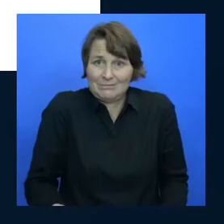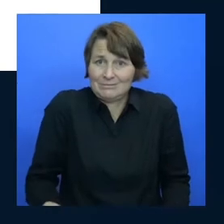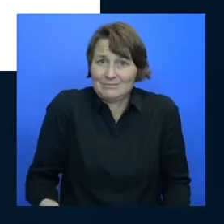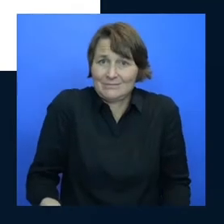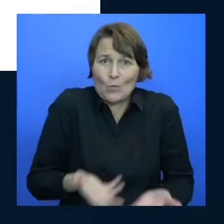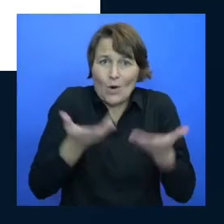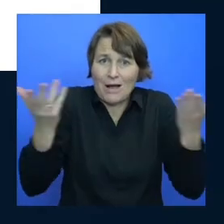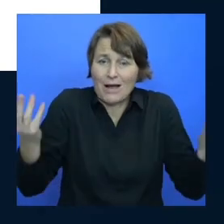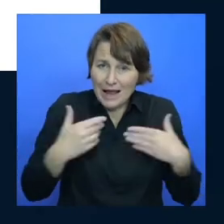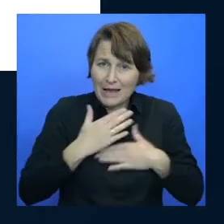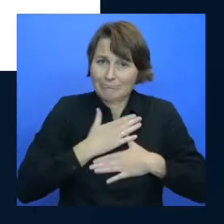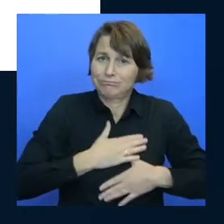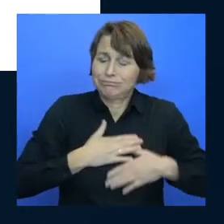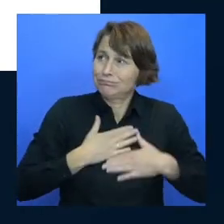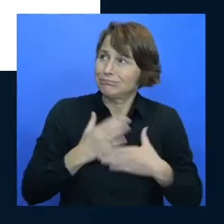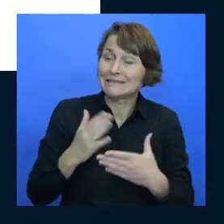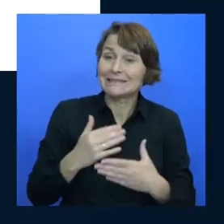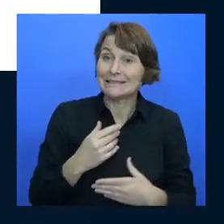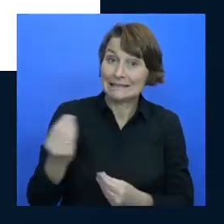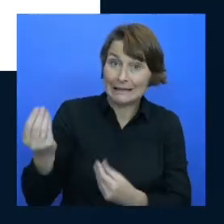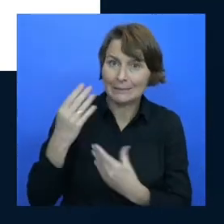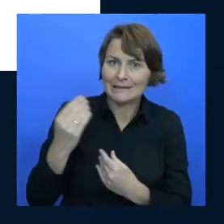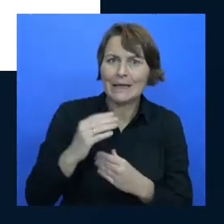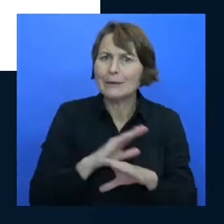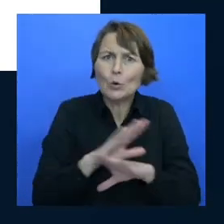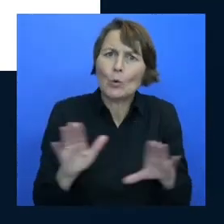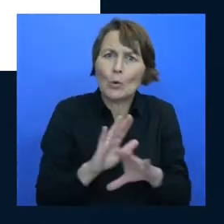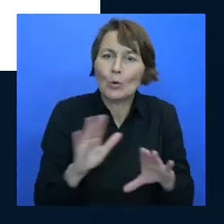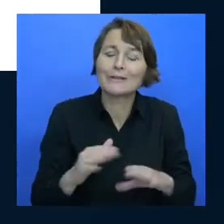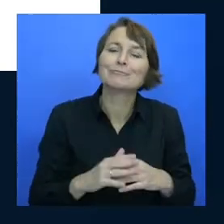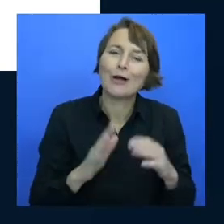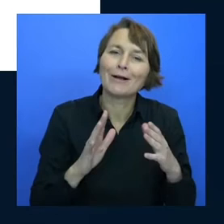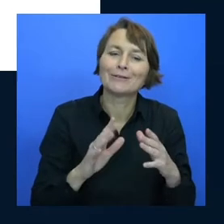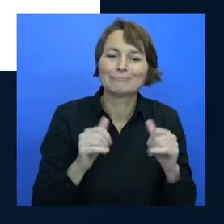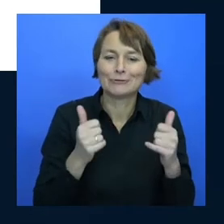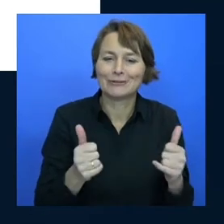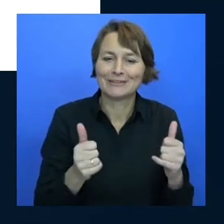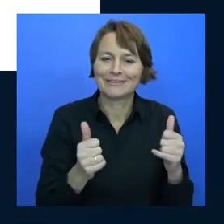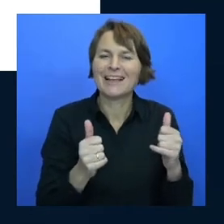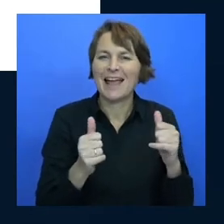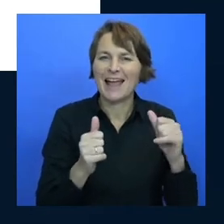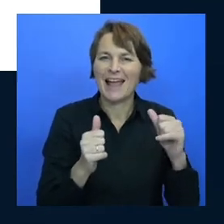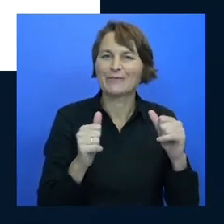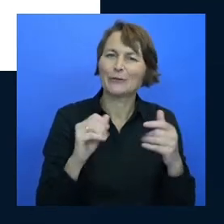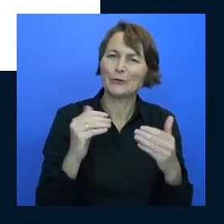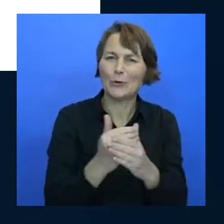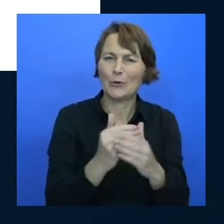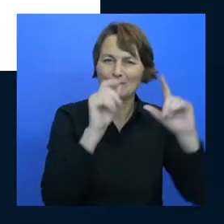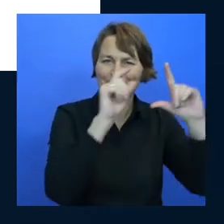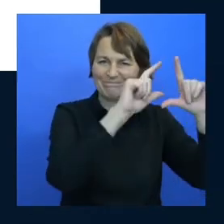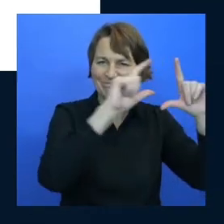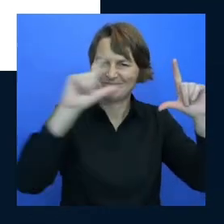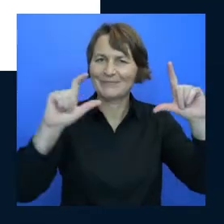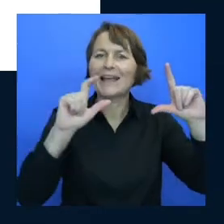told that you mustn't use it so I'll use a nice one and I'll make a nice drop shadow and and then I'm also told that using fonts